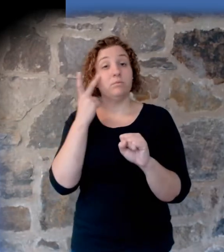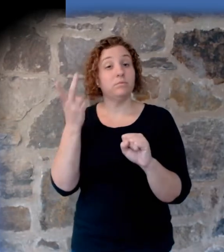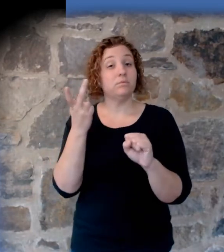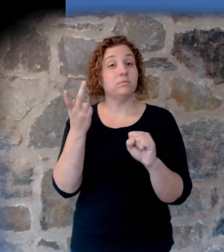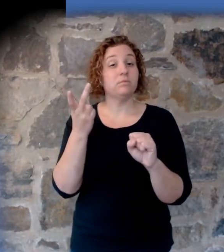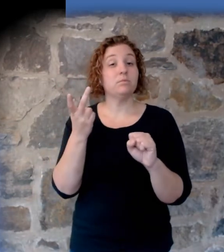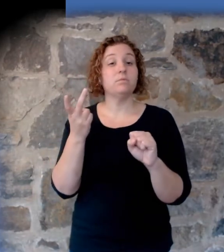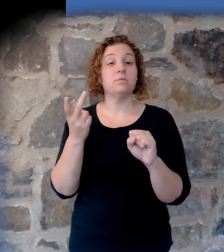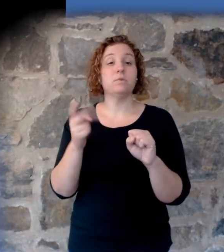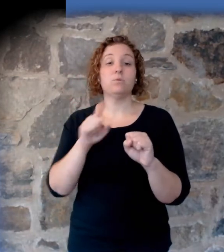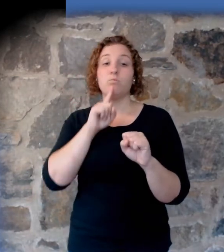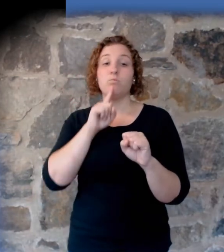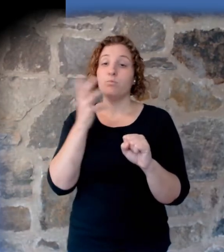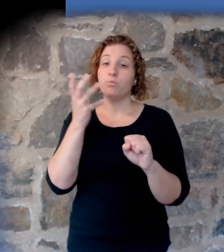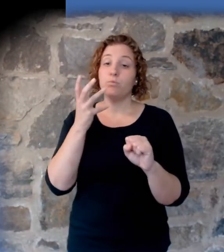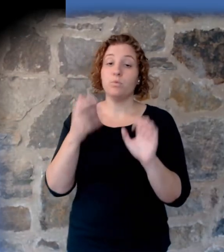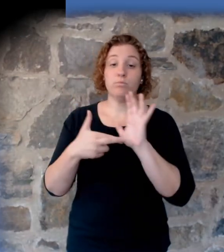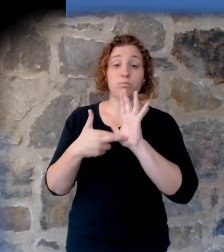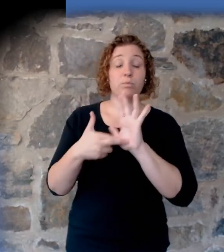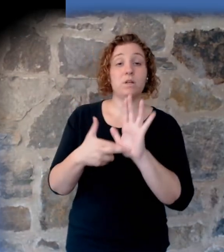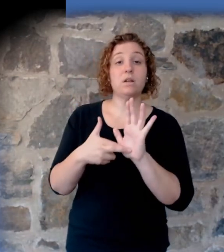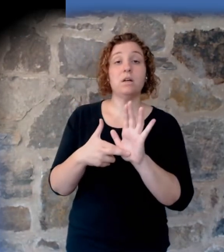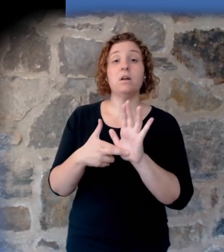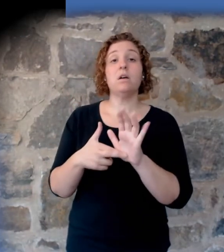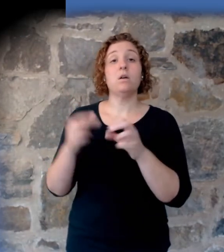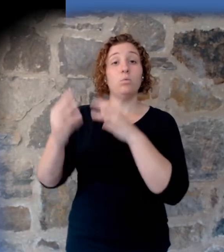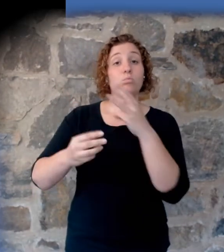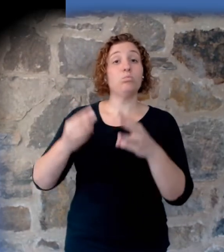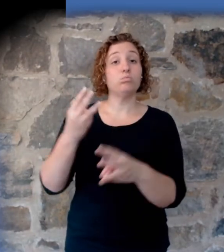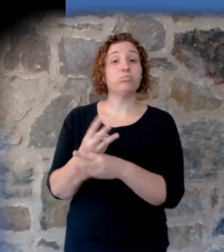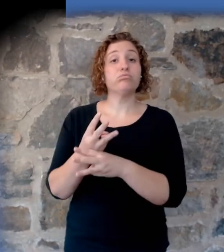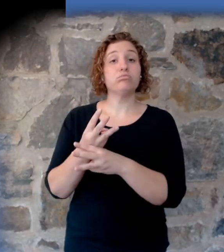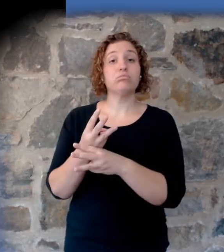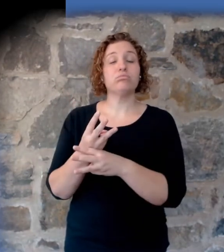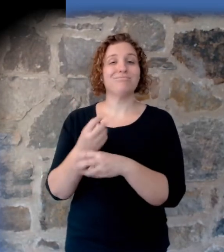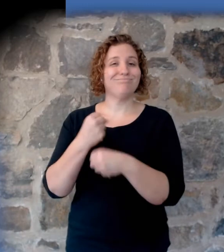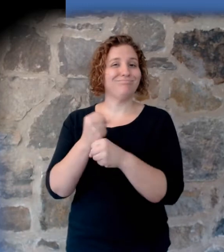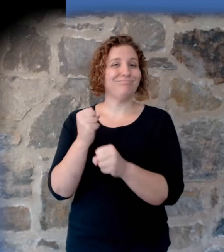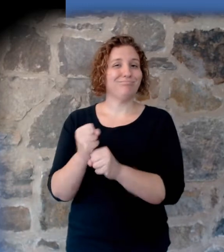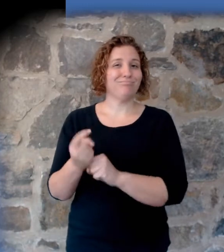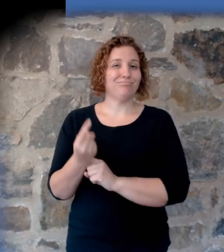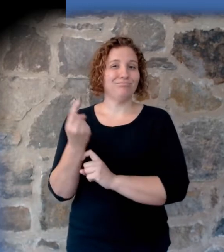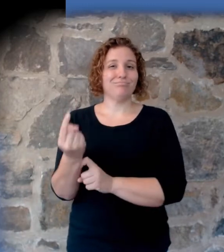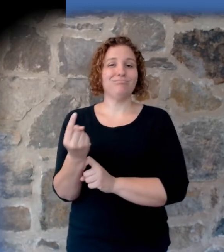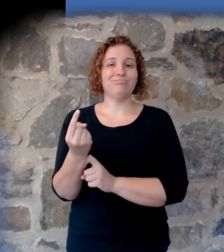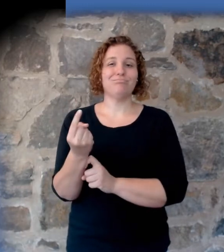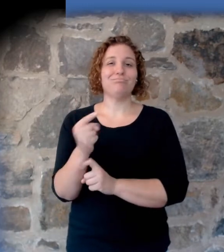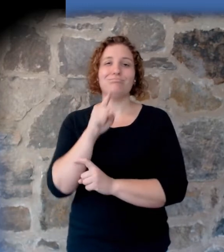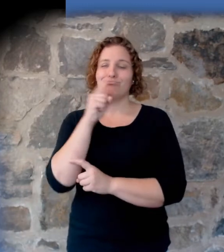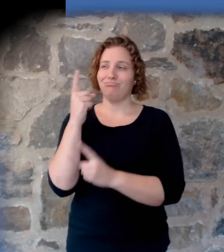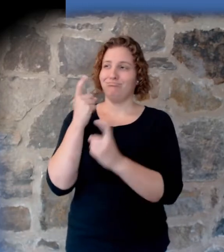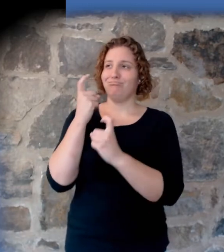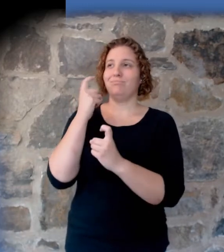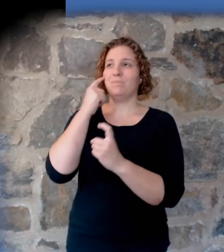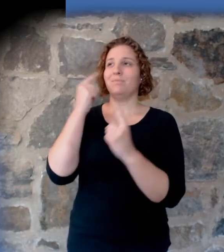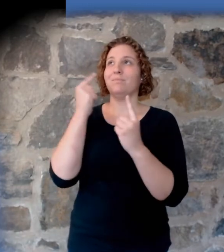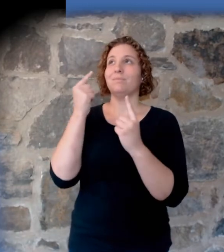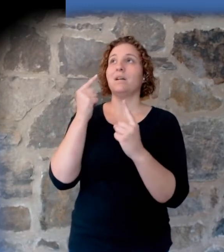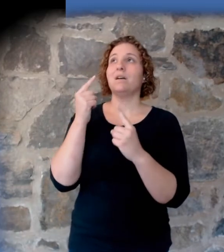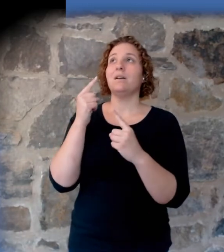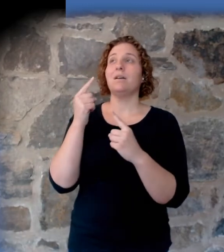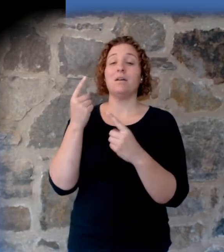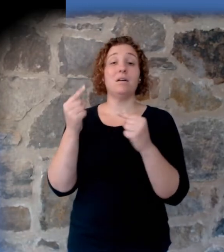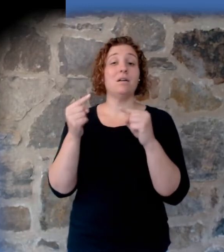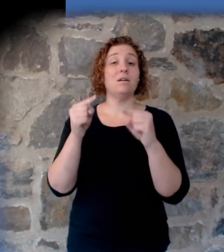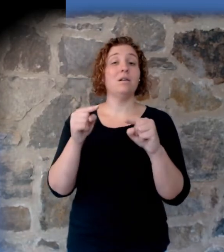representative of the rest of the world. It makes one really question the notion that this all happened because of a